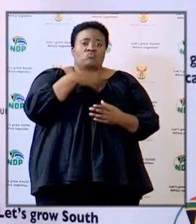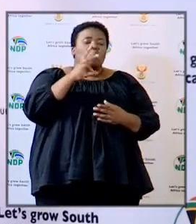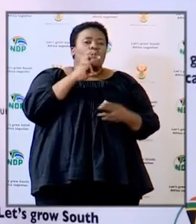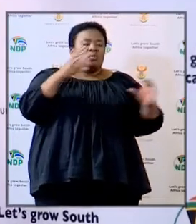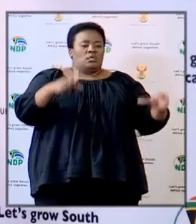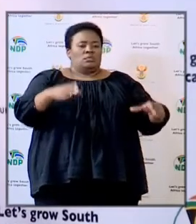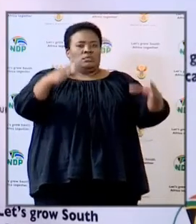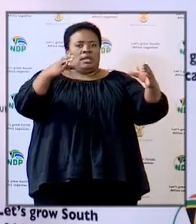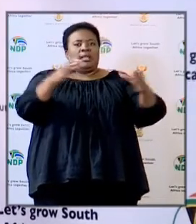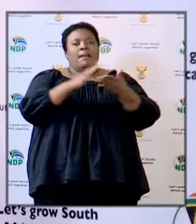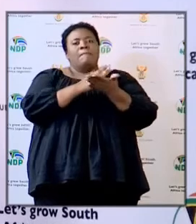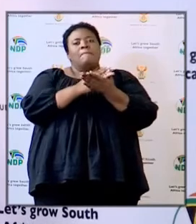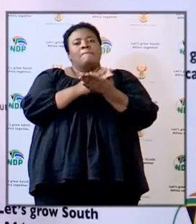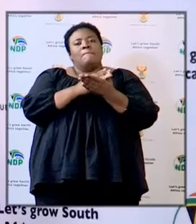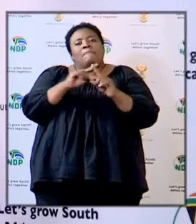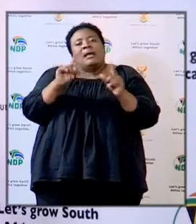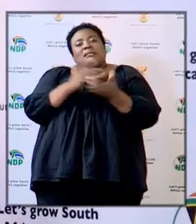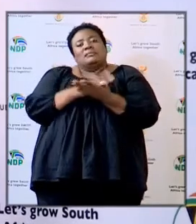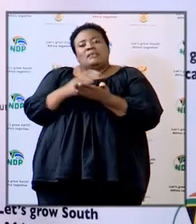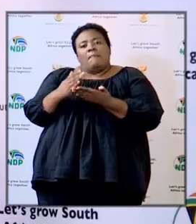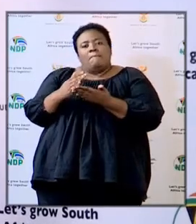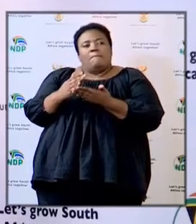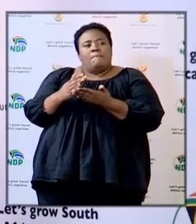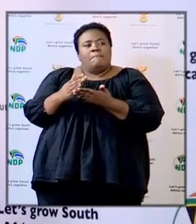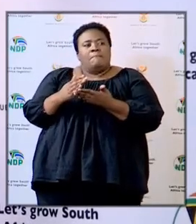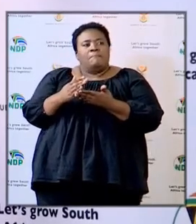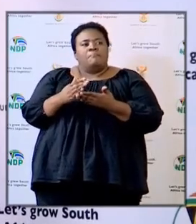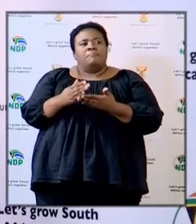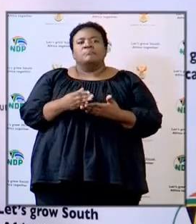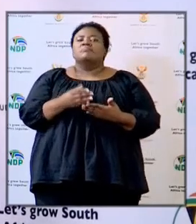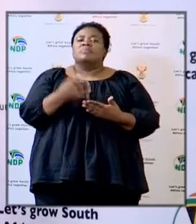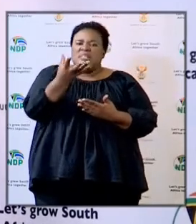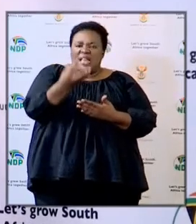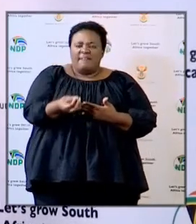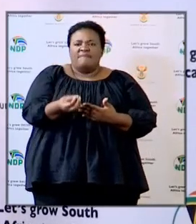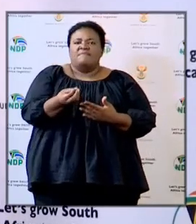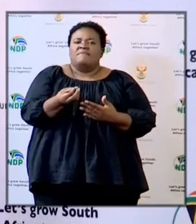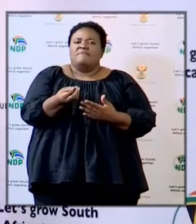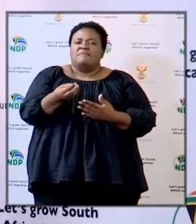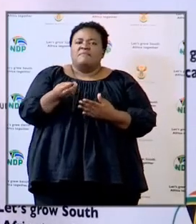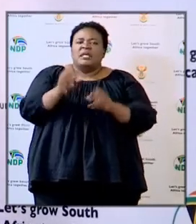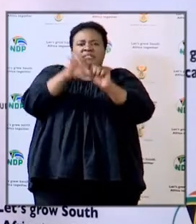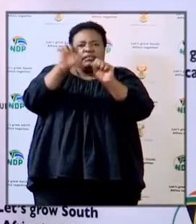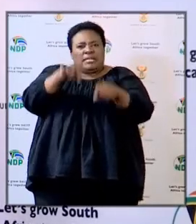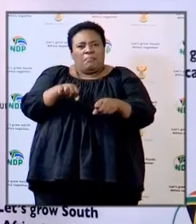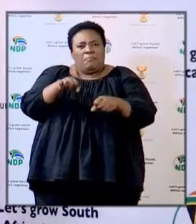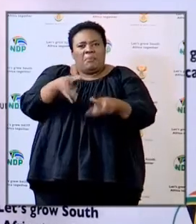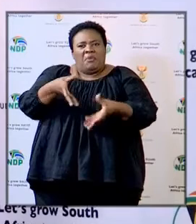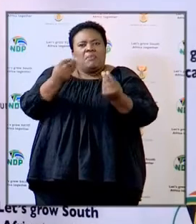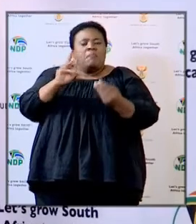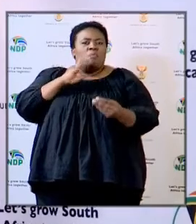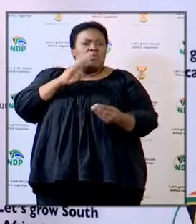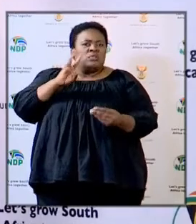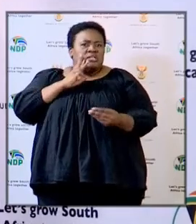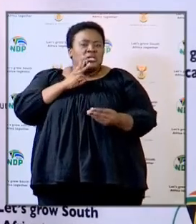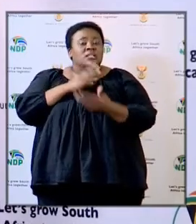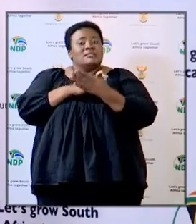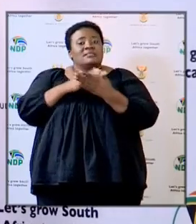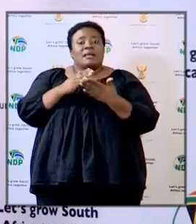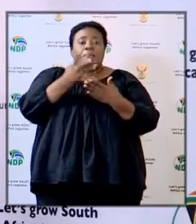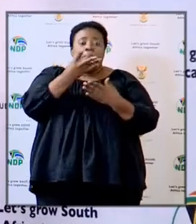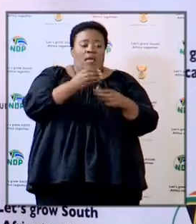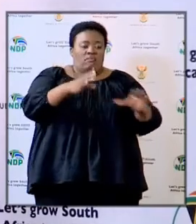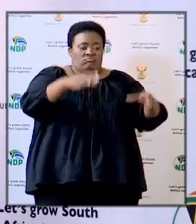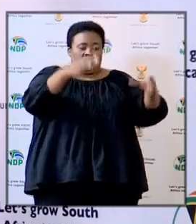but there are other schools that have their own reticulation systems other schools may not have their